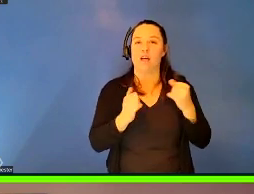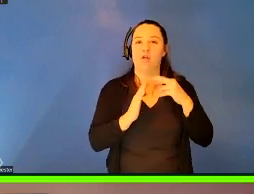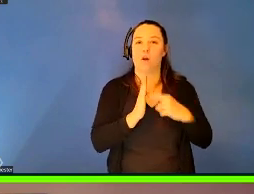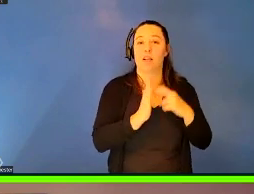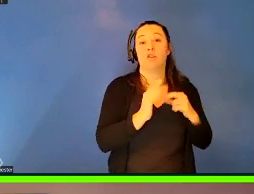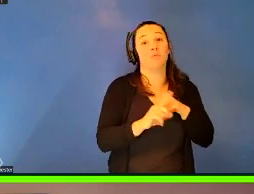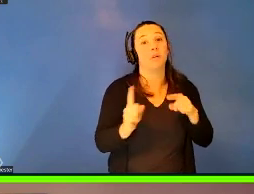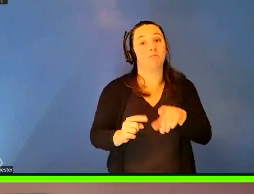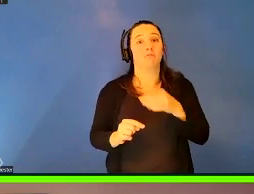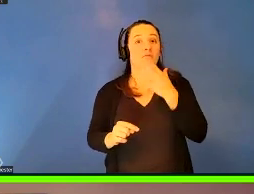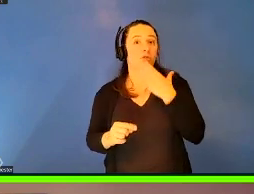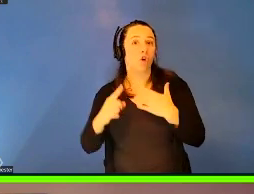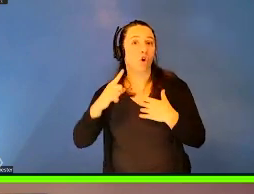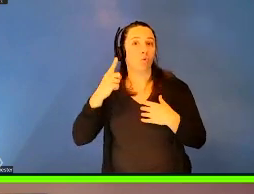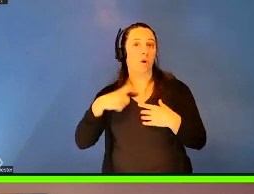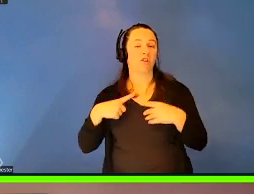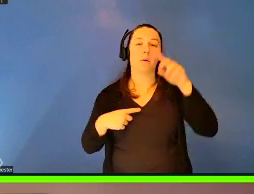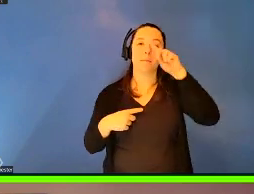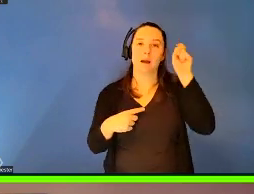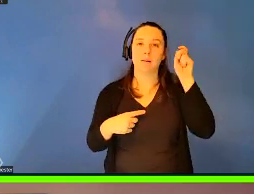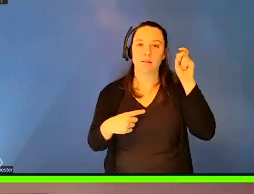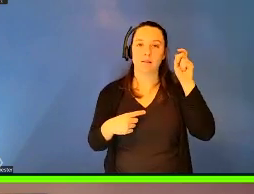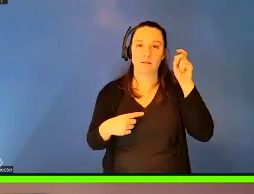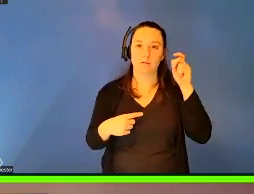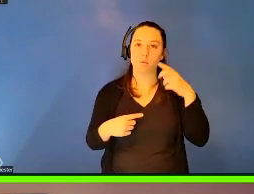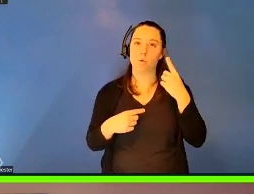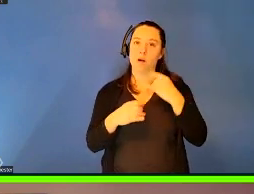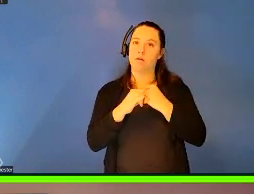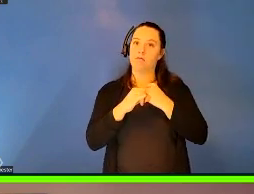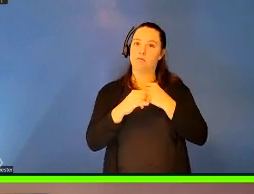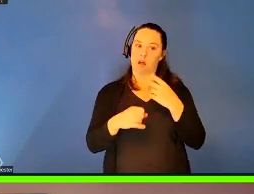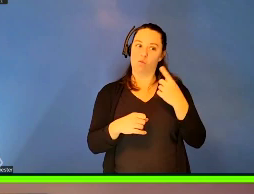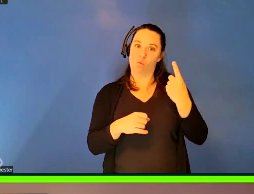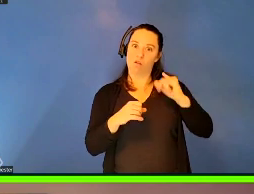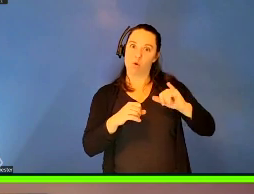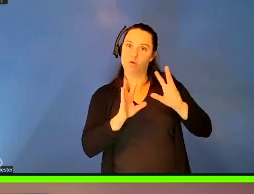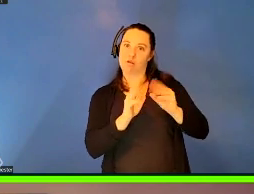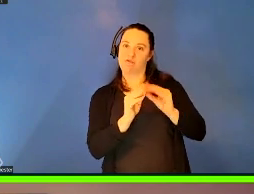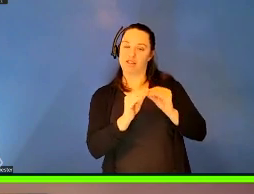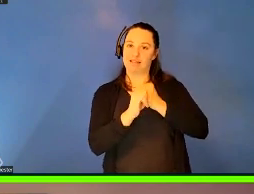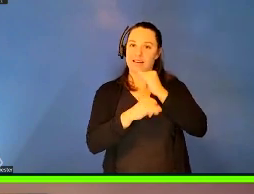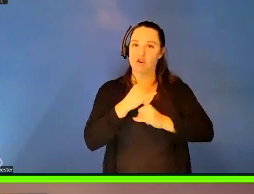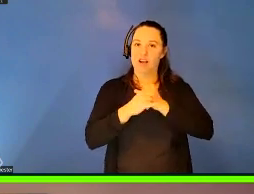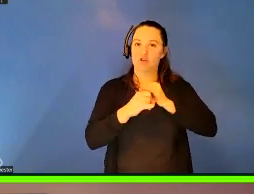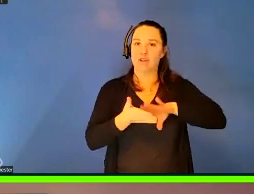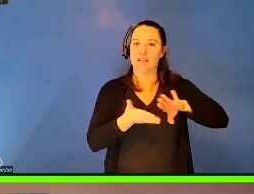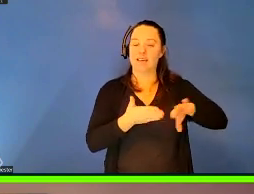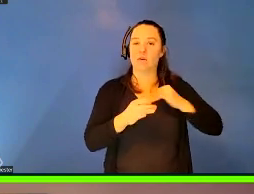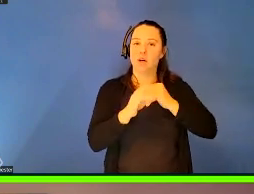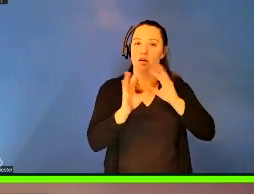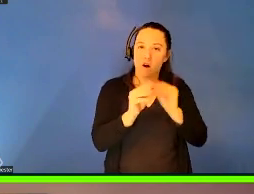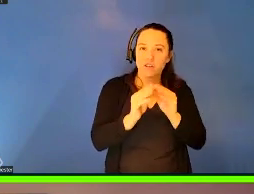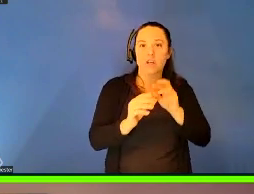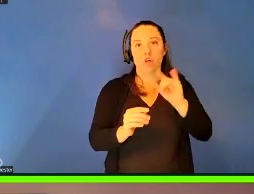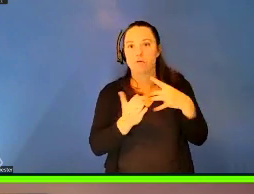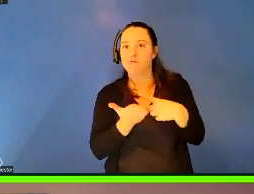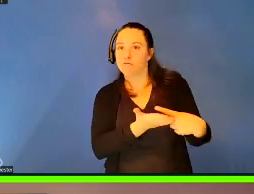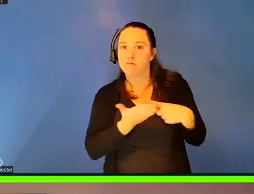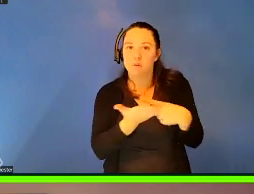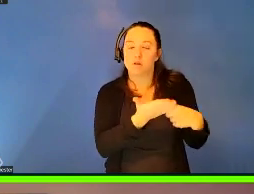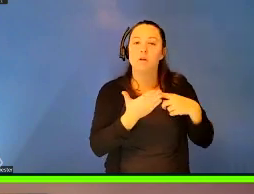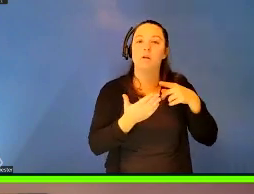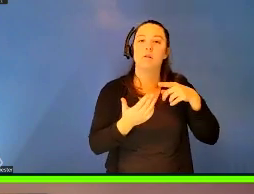at one of the international sanitary conferences, there was large discussion about the controls